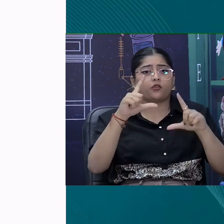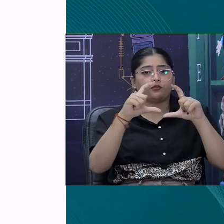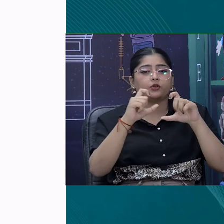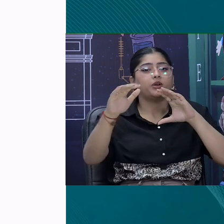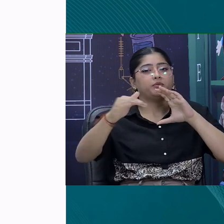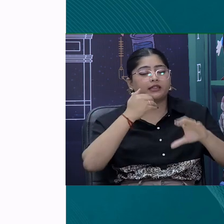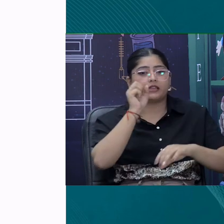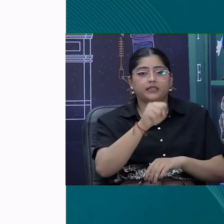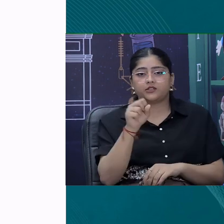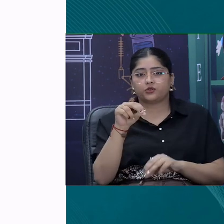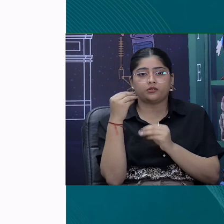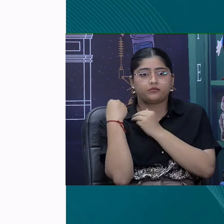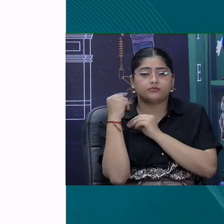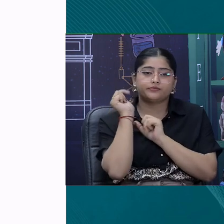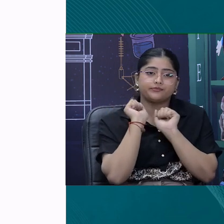optional.